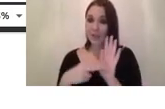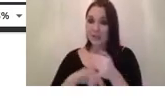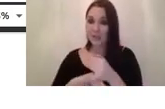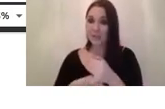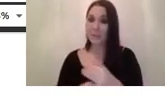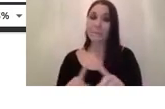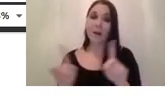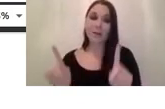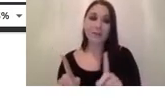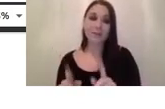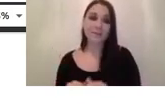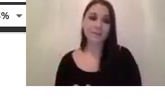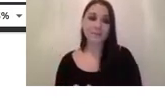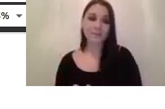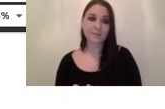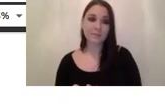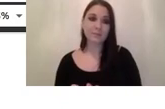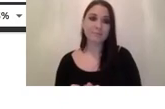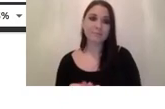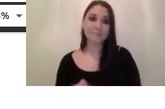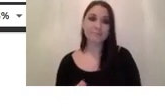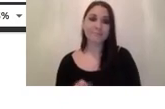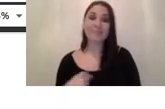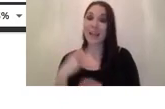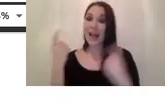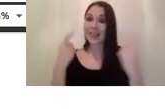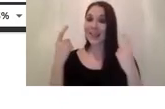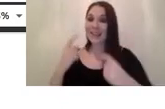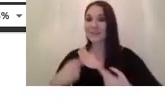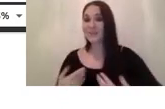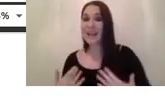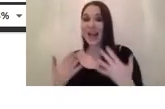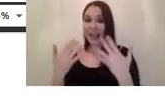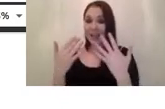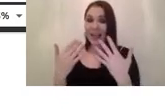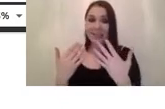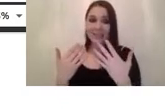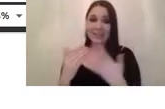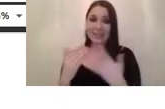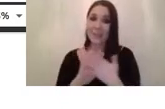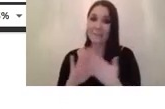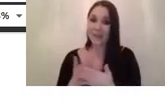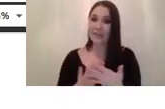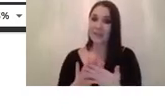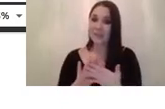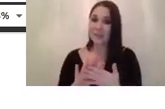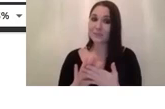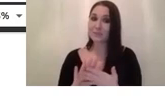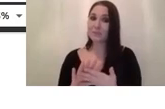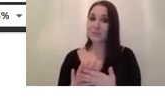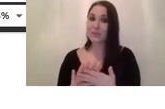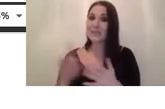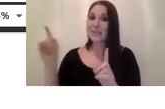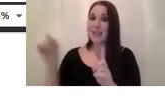i think that calculating the minimum sensor resolution based on the smallest features